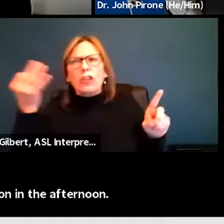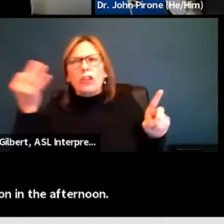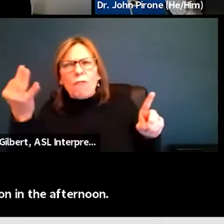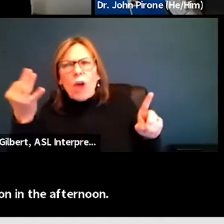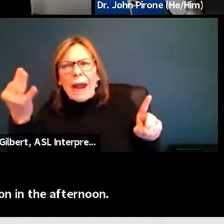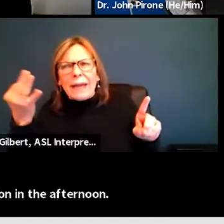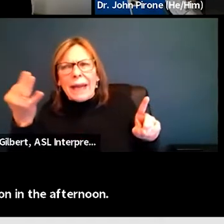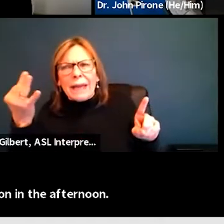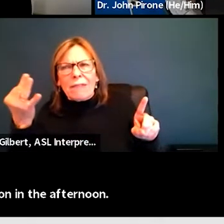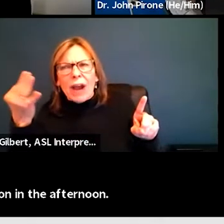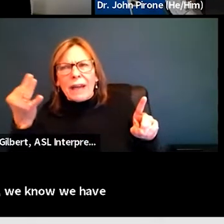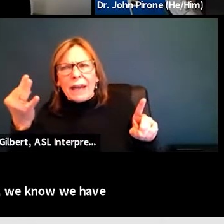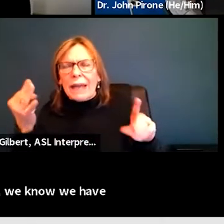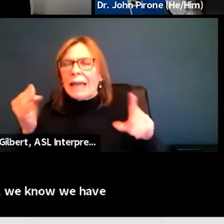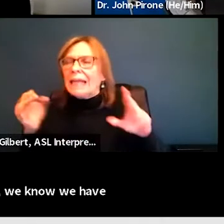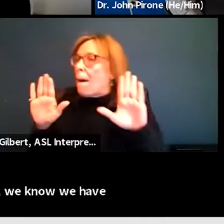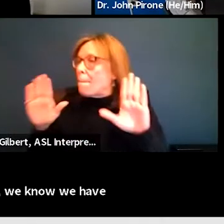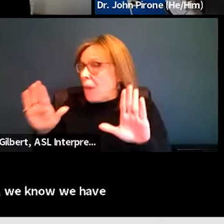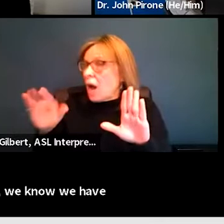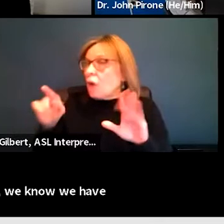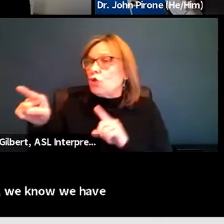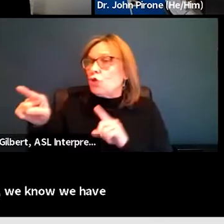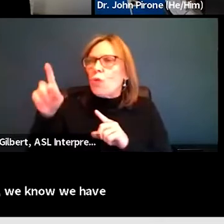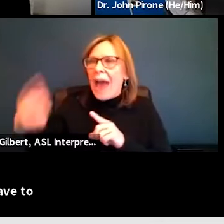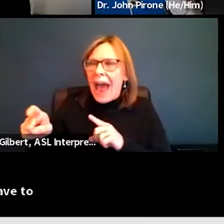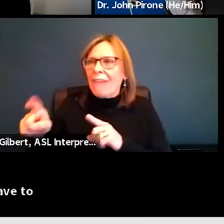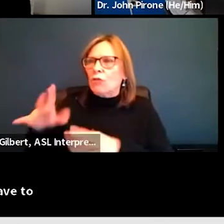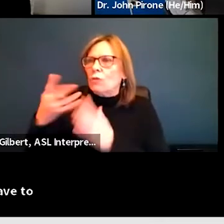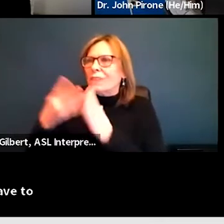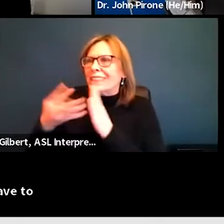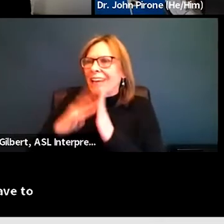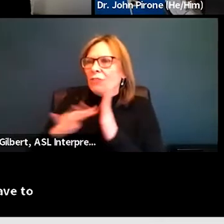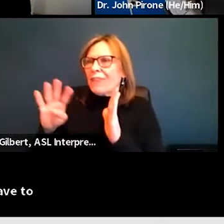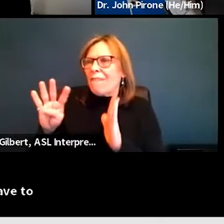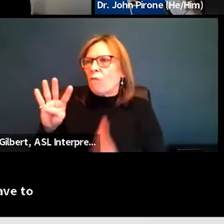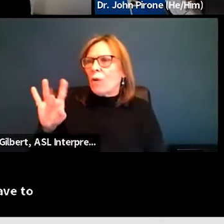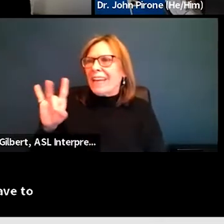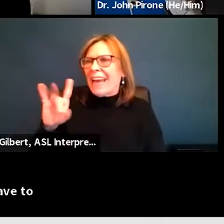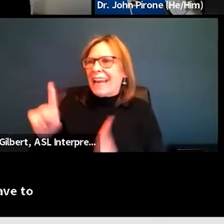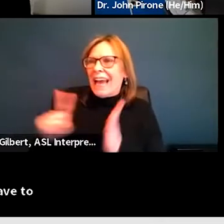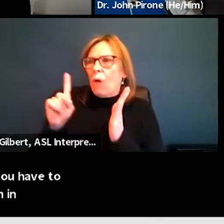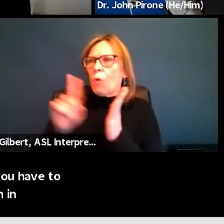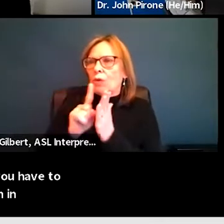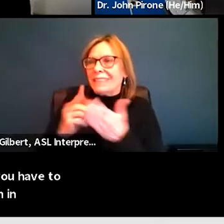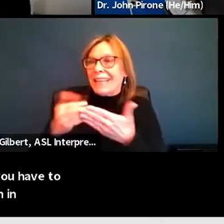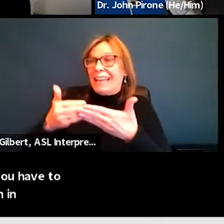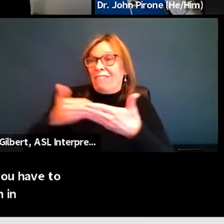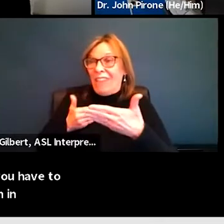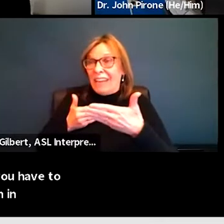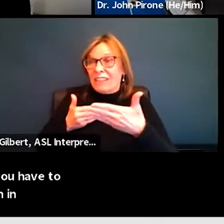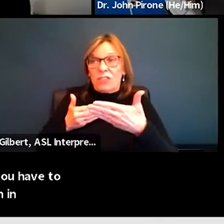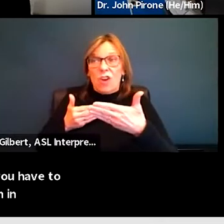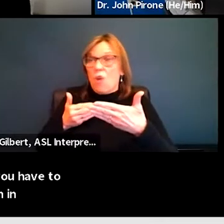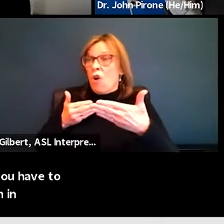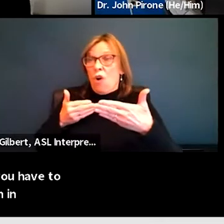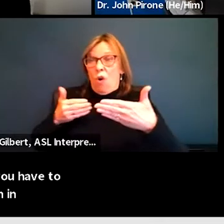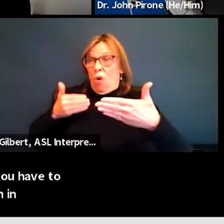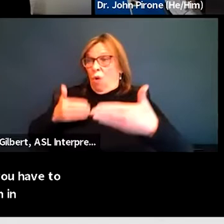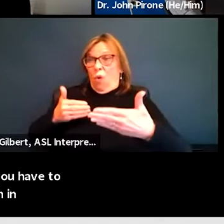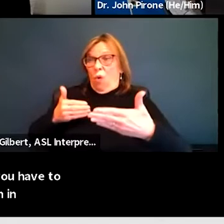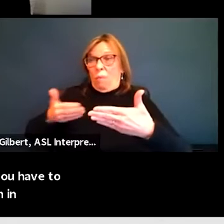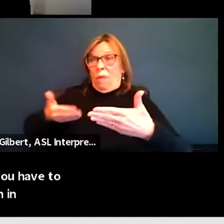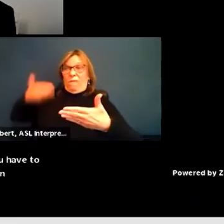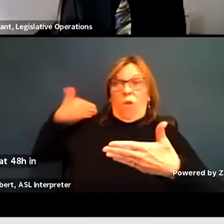late day. I, but you have to schedule like 48 hours in advance. We don't know what the schedule will be 48 hours in advance,